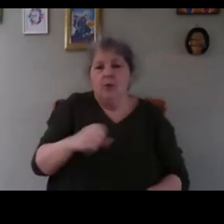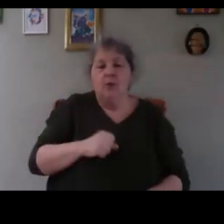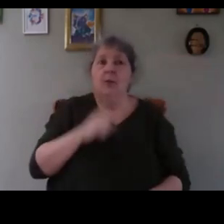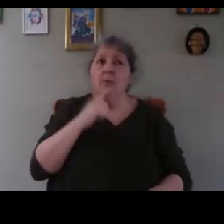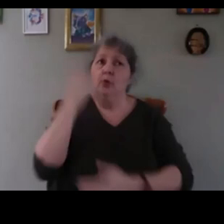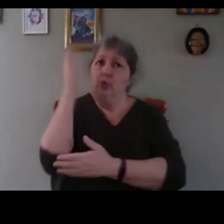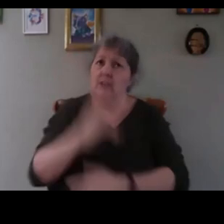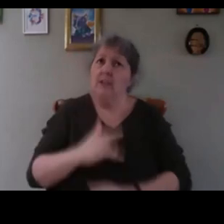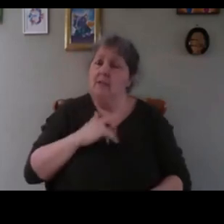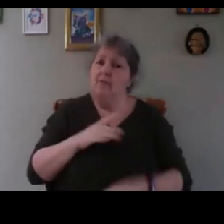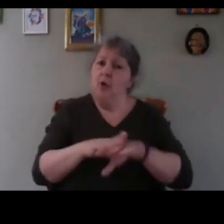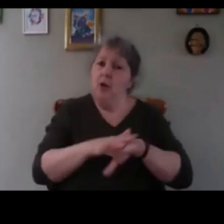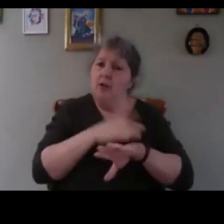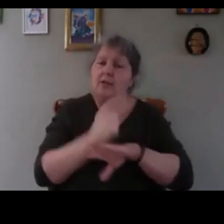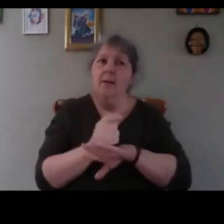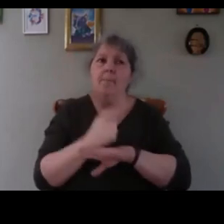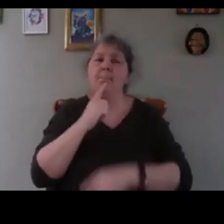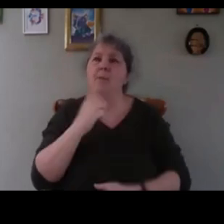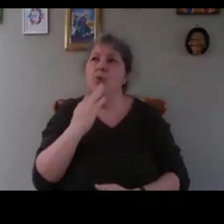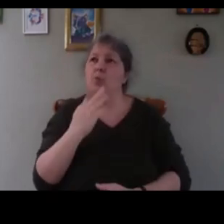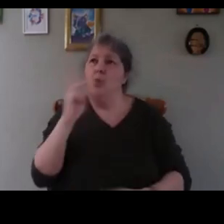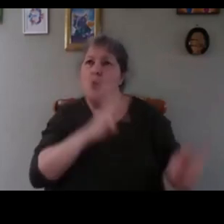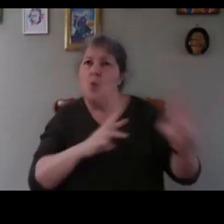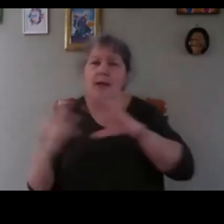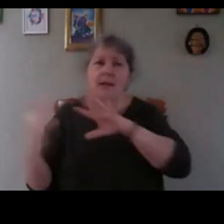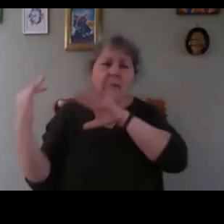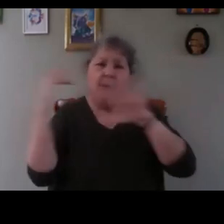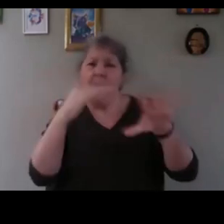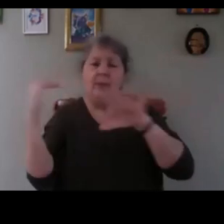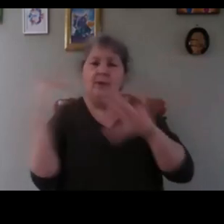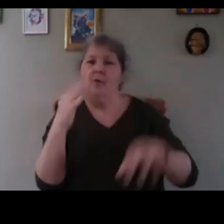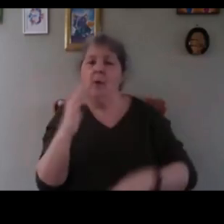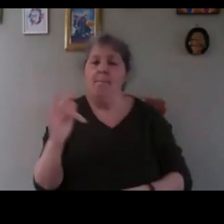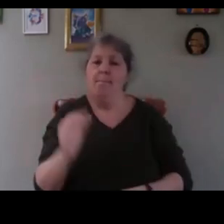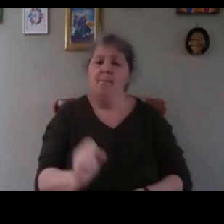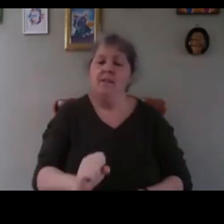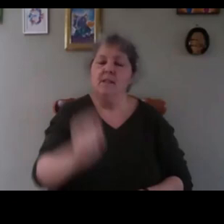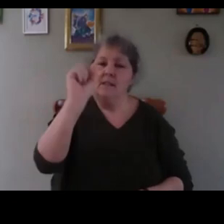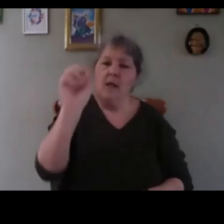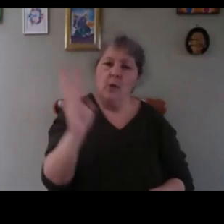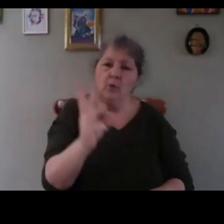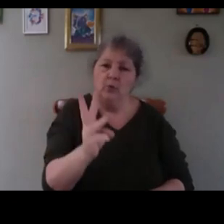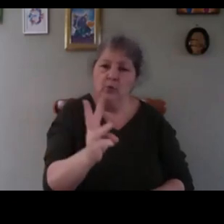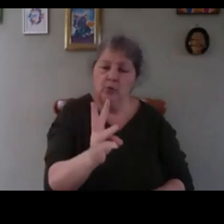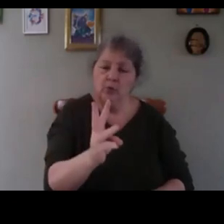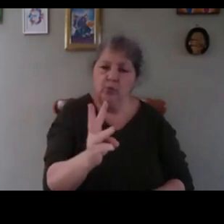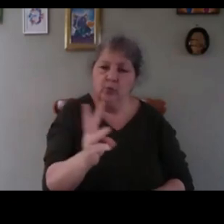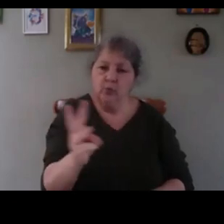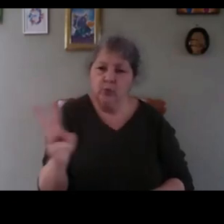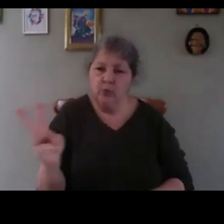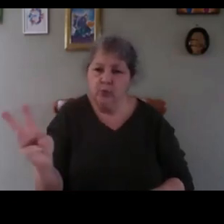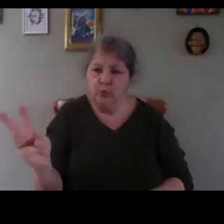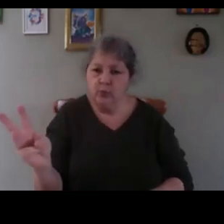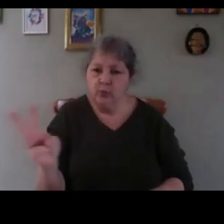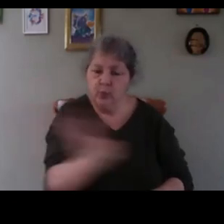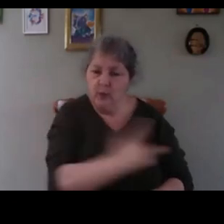with that wind coming usually originally from the southwest and now they have those new storms with wind coming